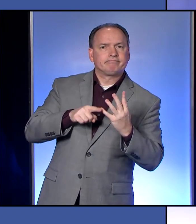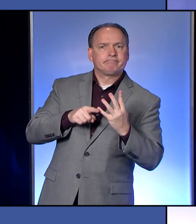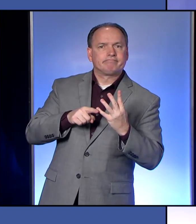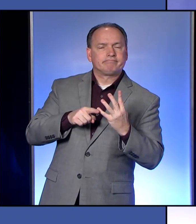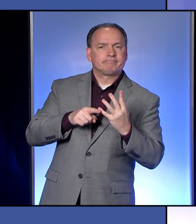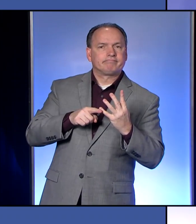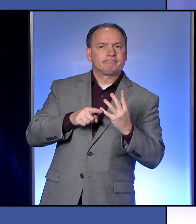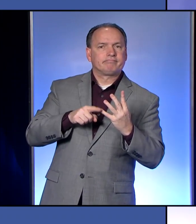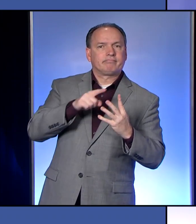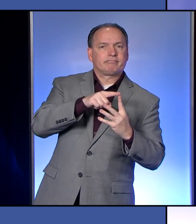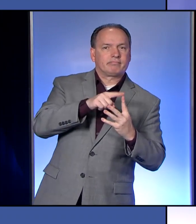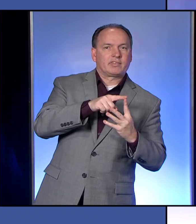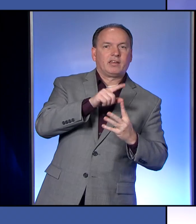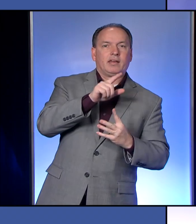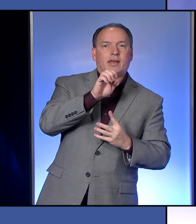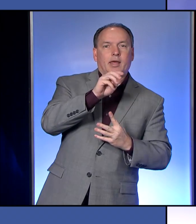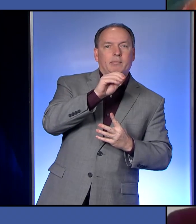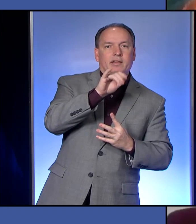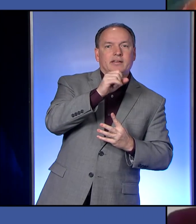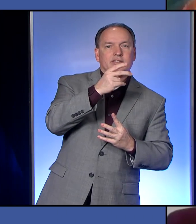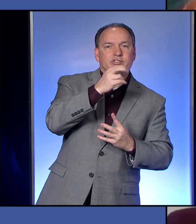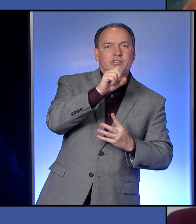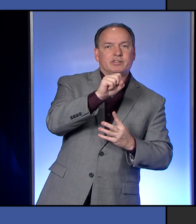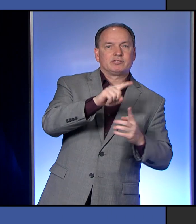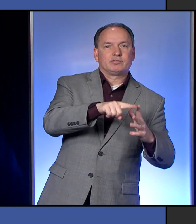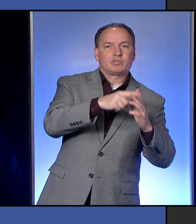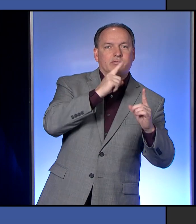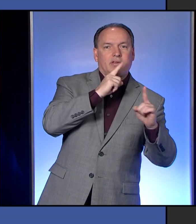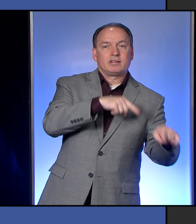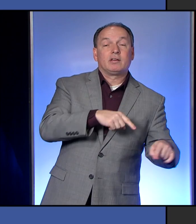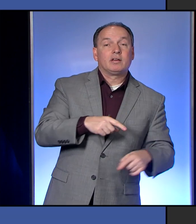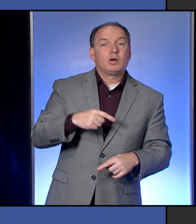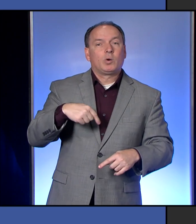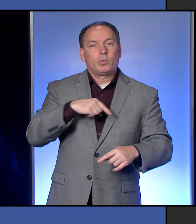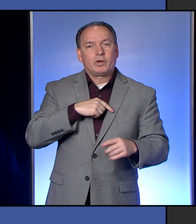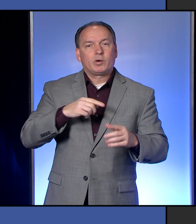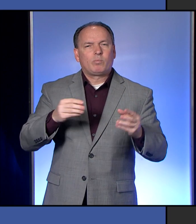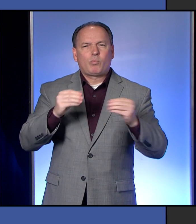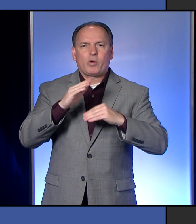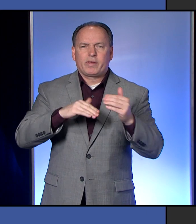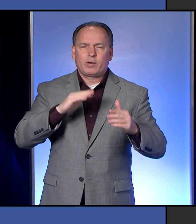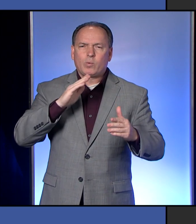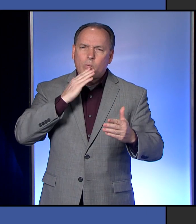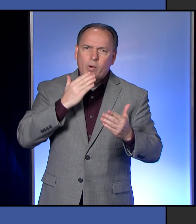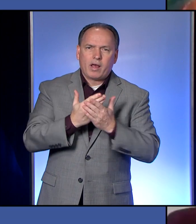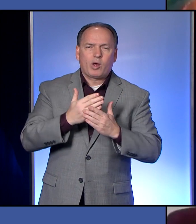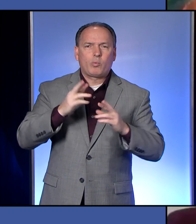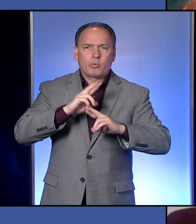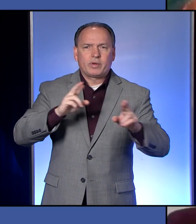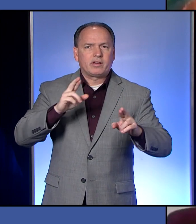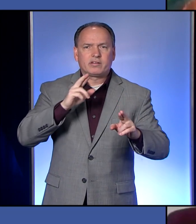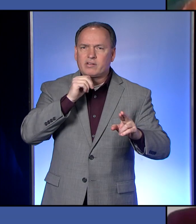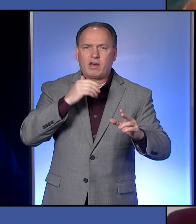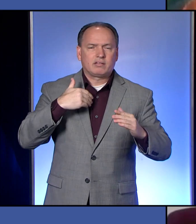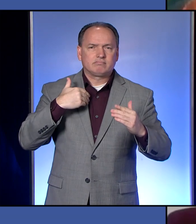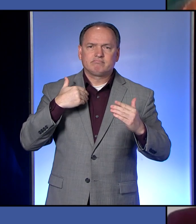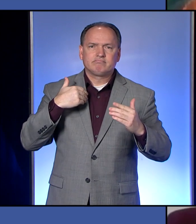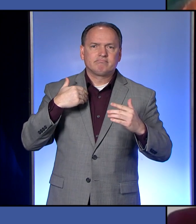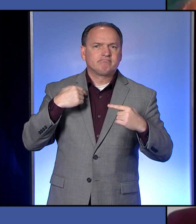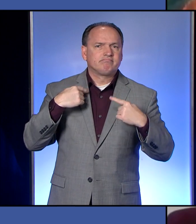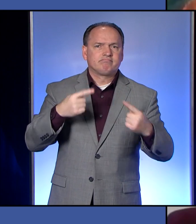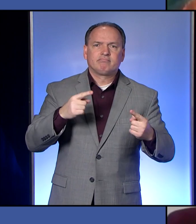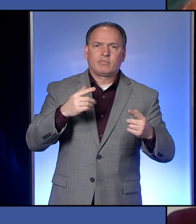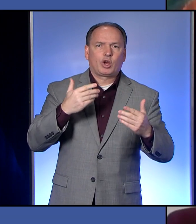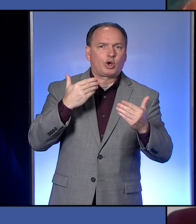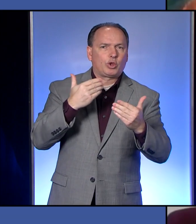Yeah, I'm happy to start with that. We are more than well prepared. We have not had anywhere close to the surge that we're